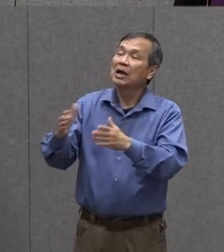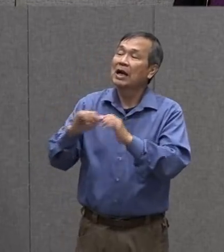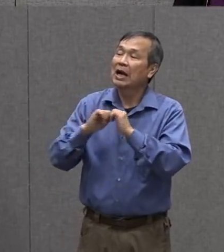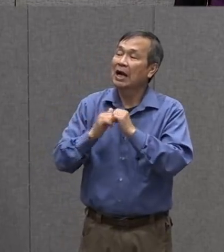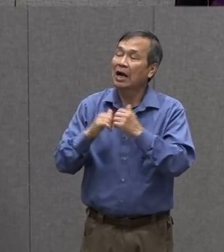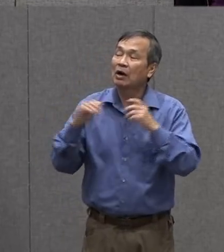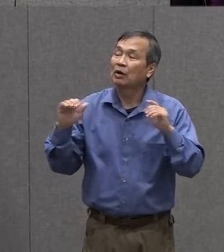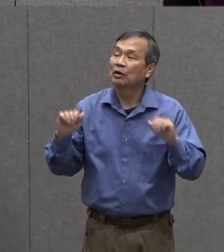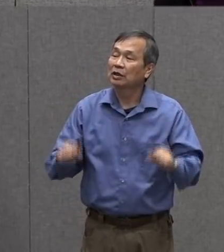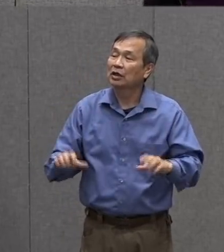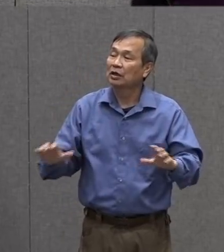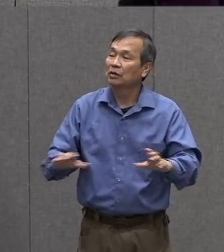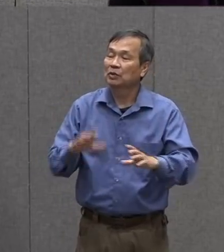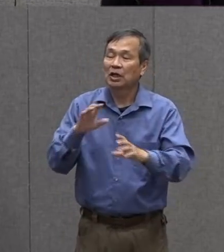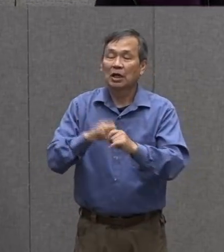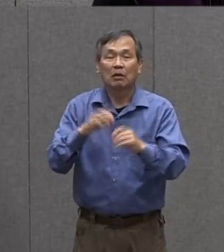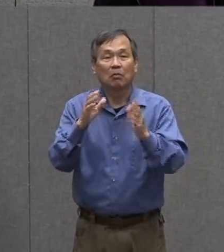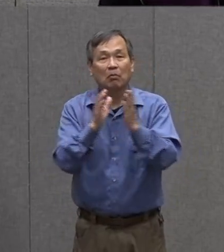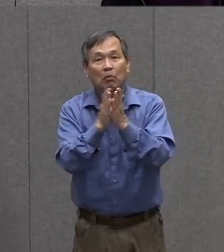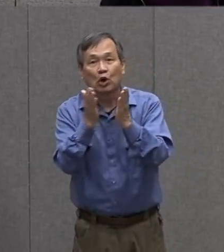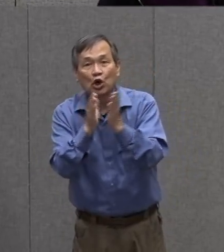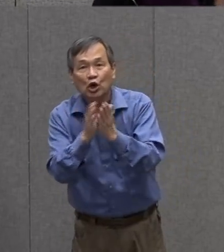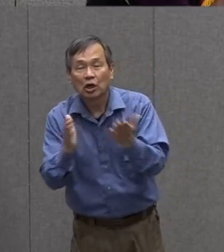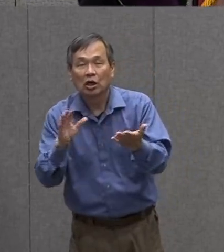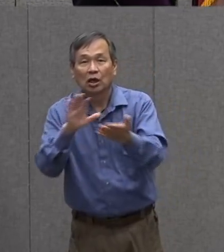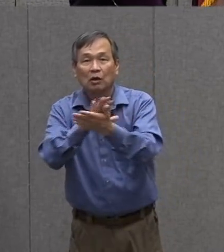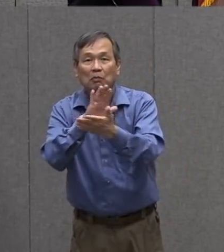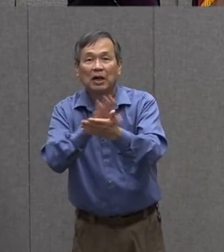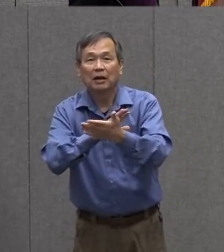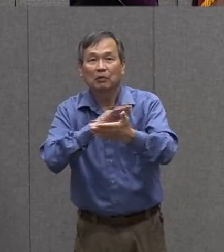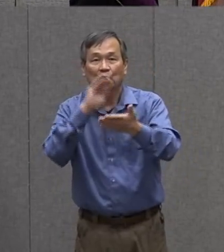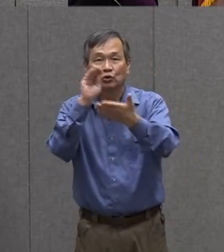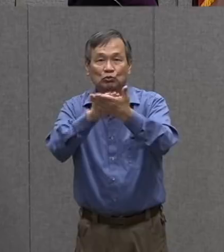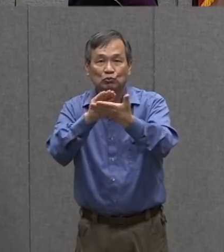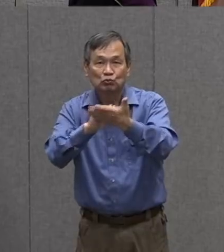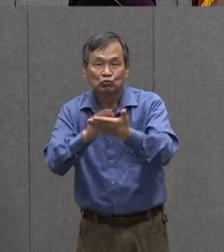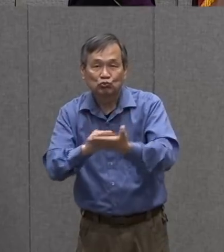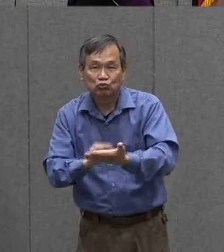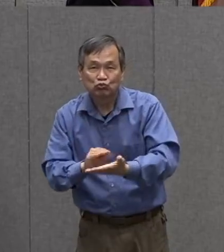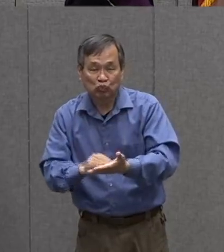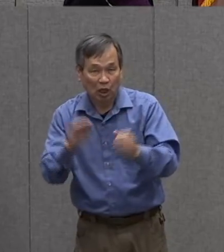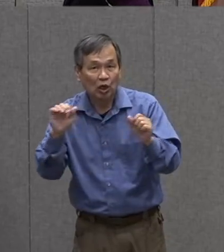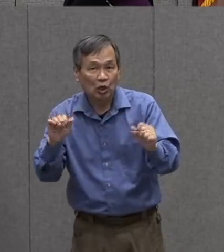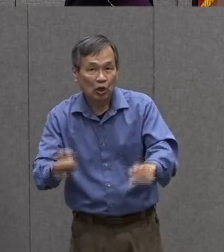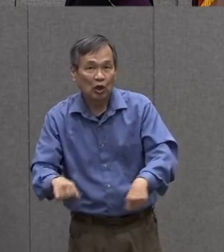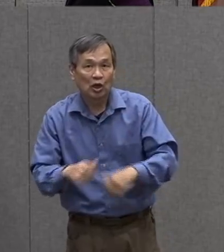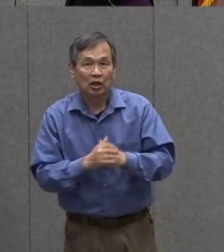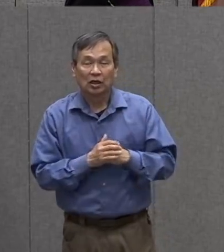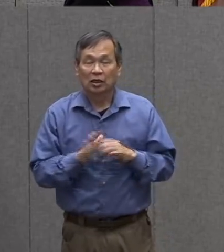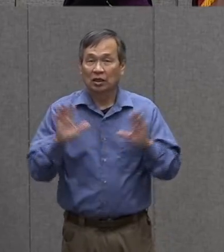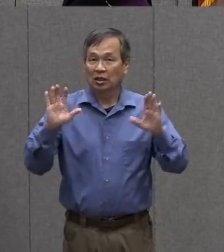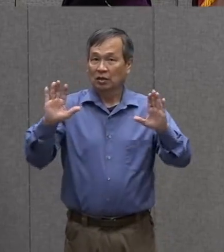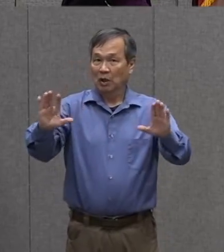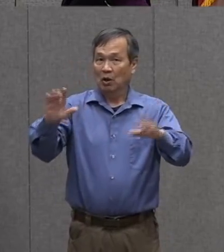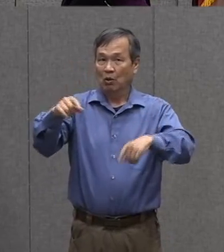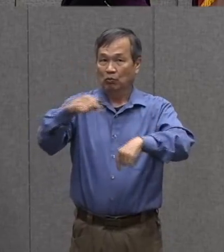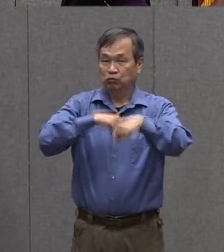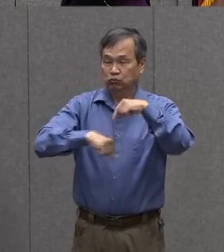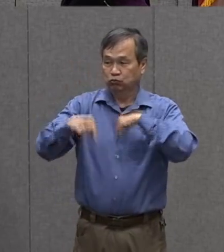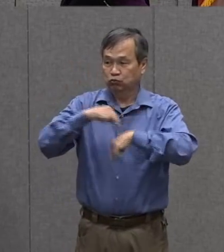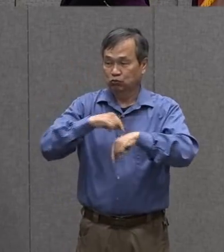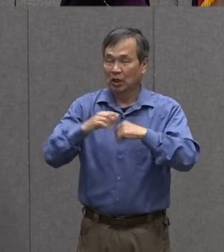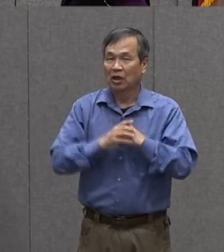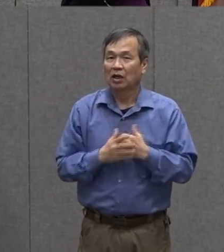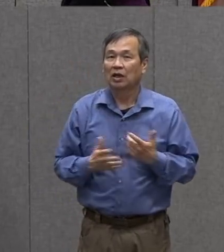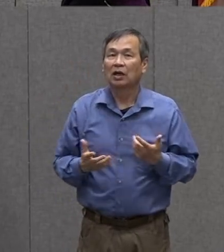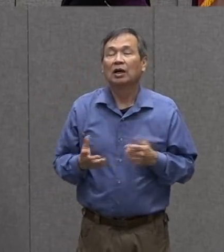into a book or on a piece of paper but I think maybe before we do that we should